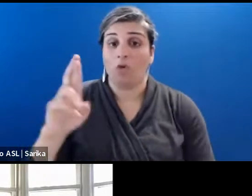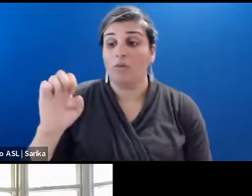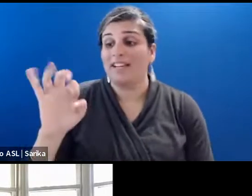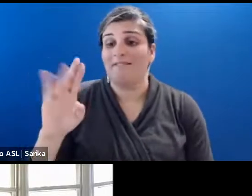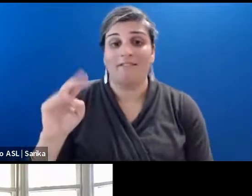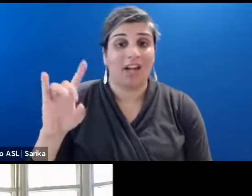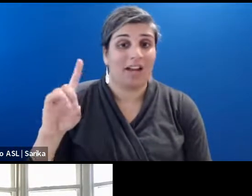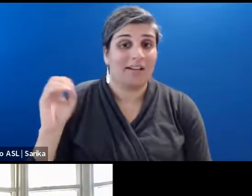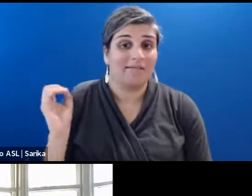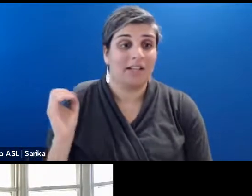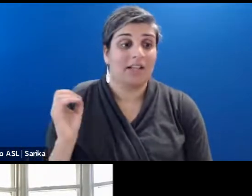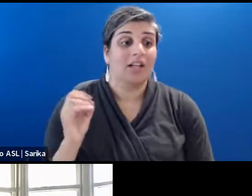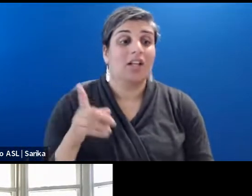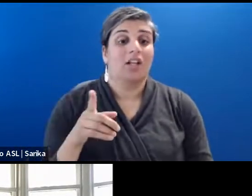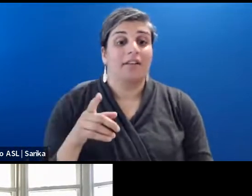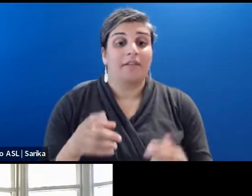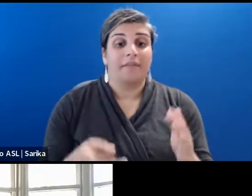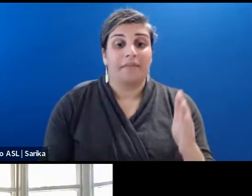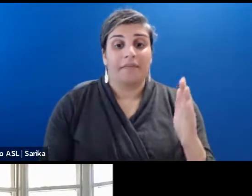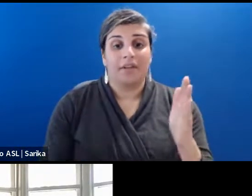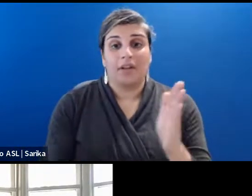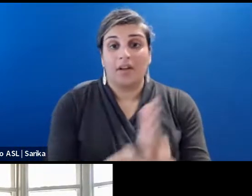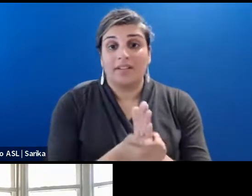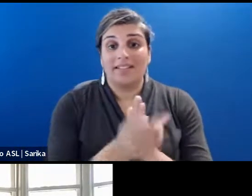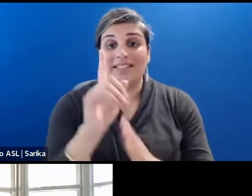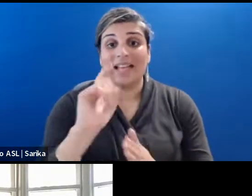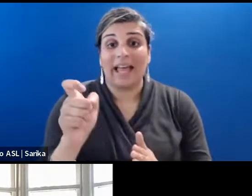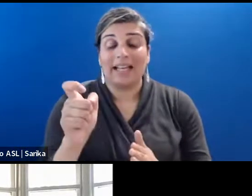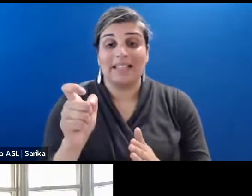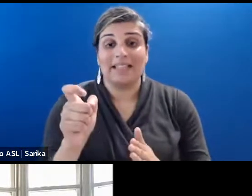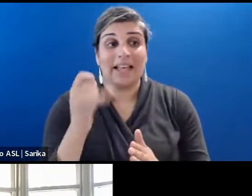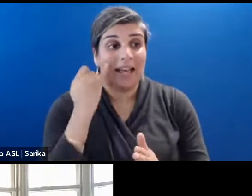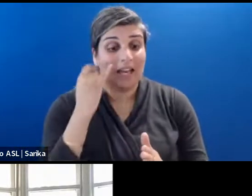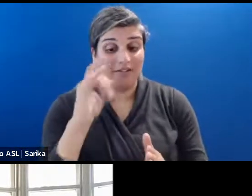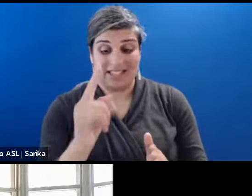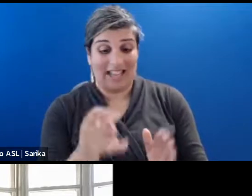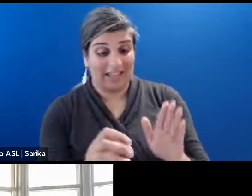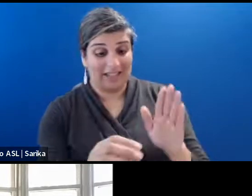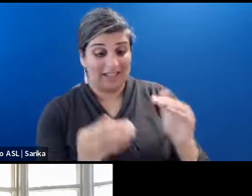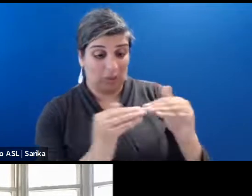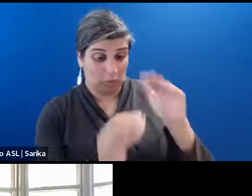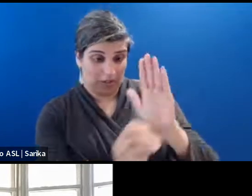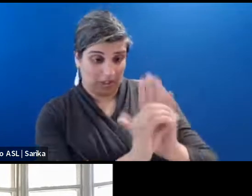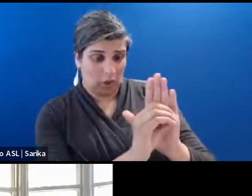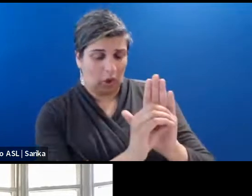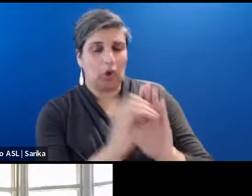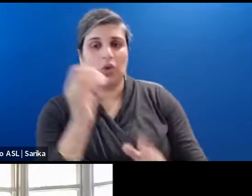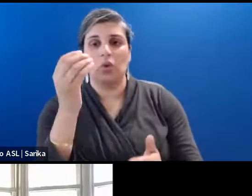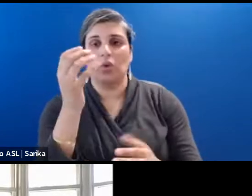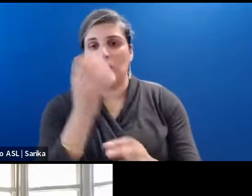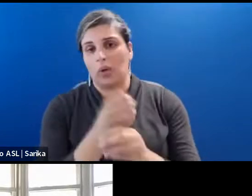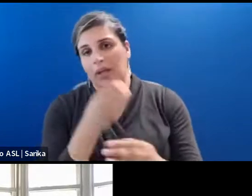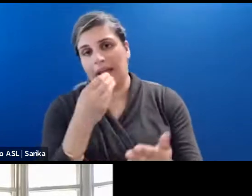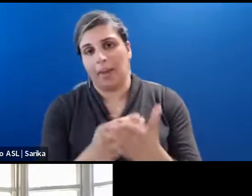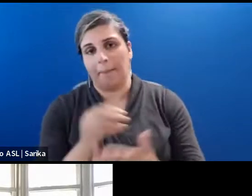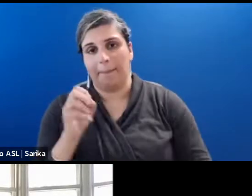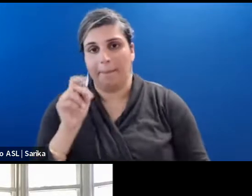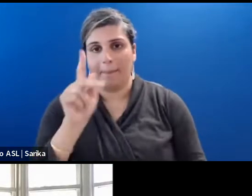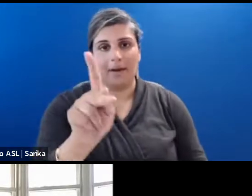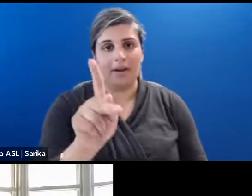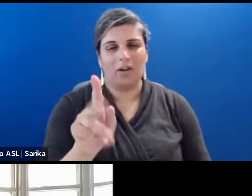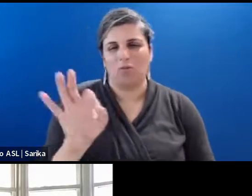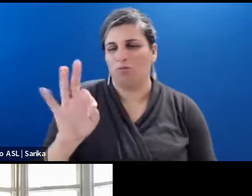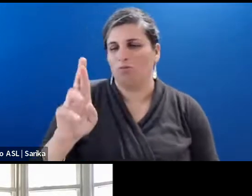file your taxes. If you're, if your tax is zero, you'll get a refund of overage. So there's different ways that